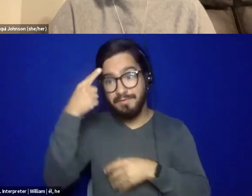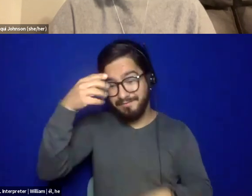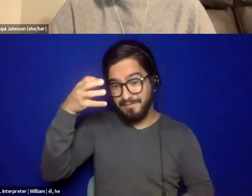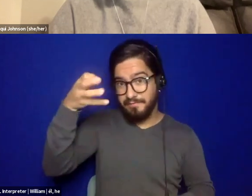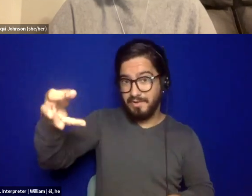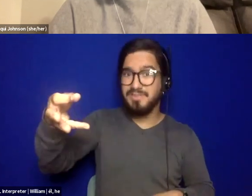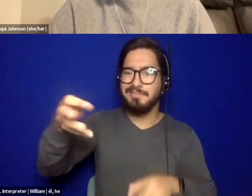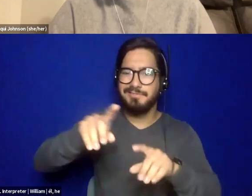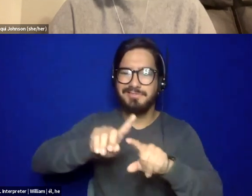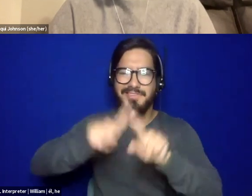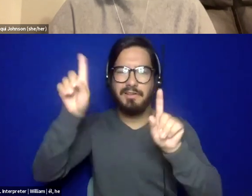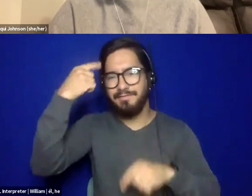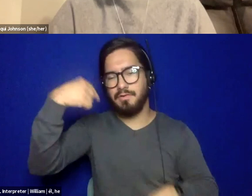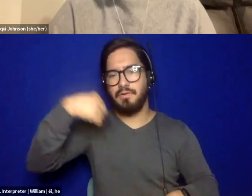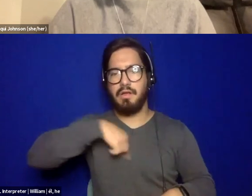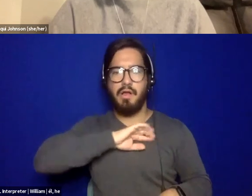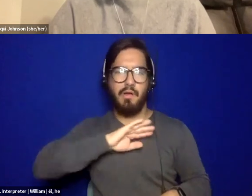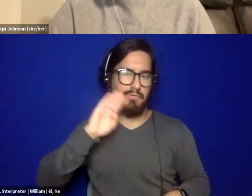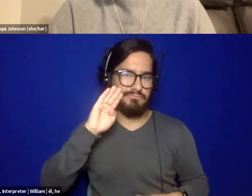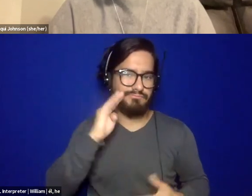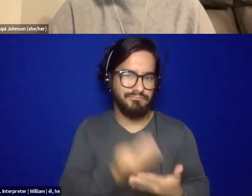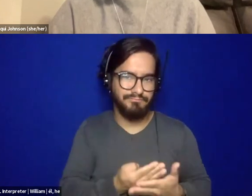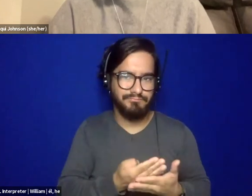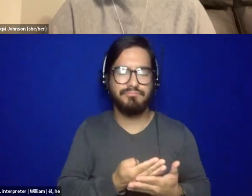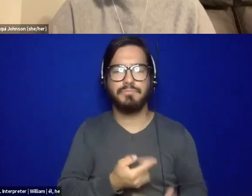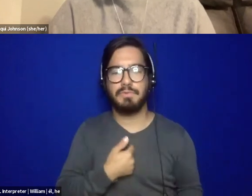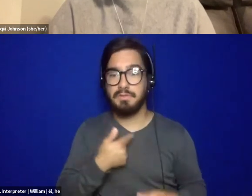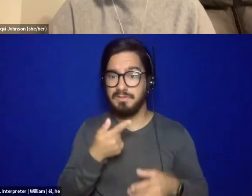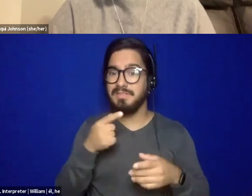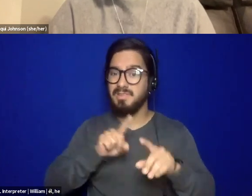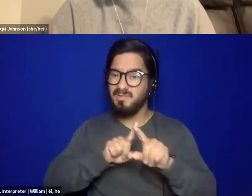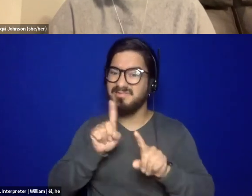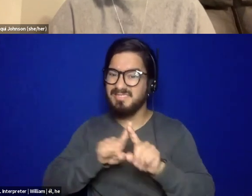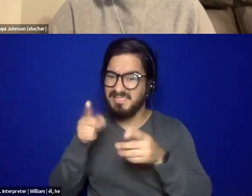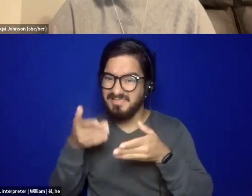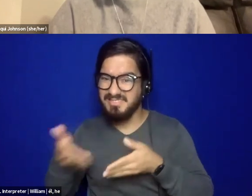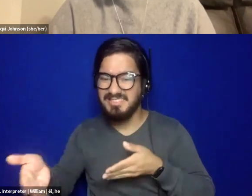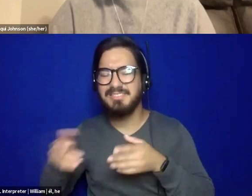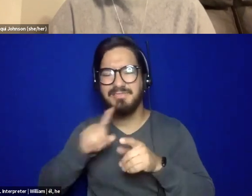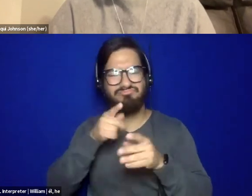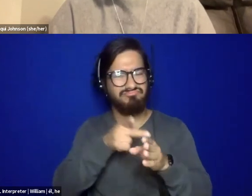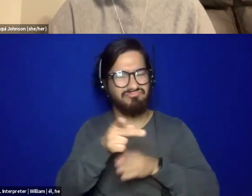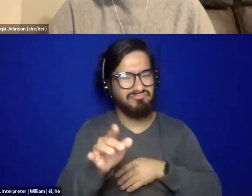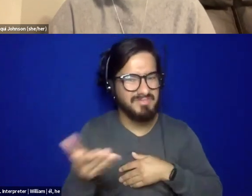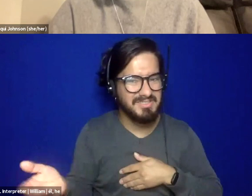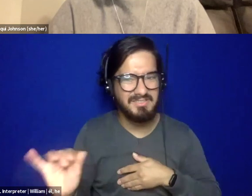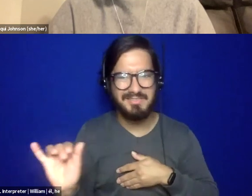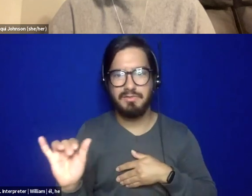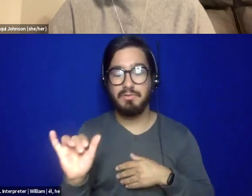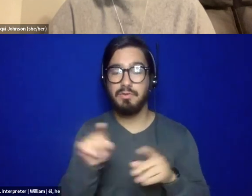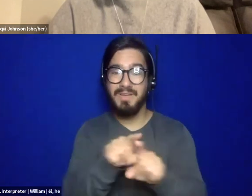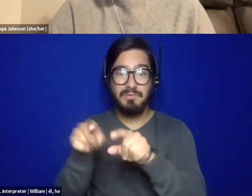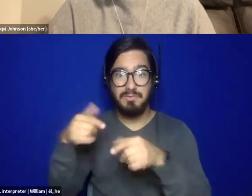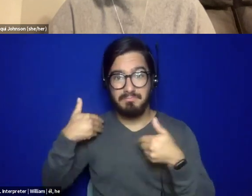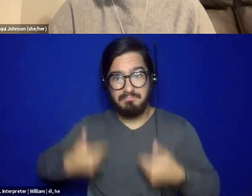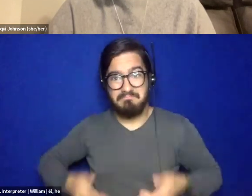our child? Um, so it's a very personal thing and also a professional thing. And I'm also just, just also as a, as a person